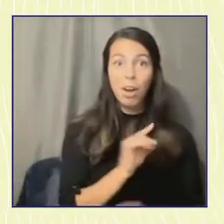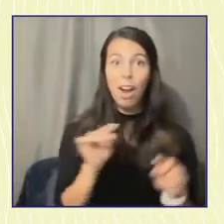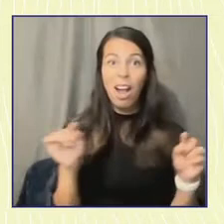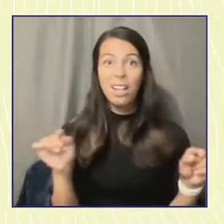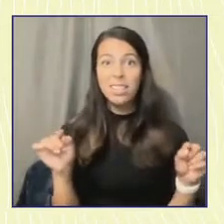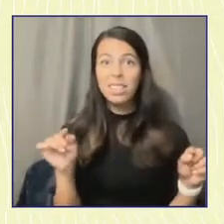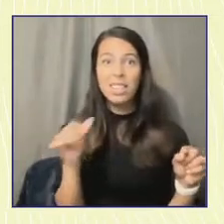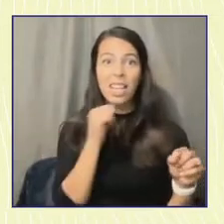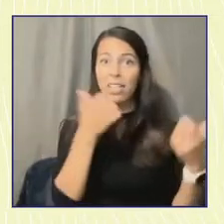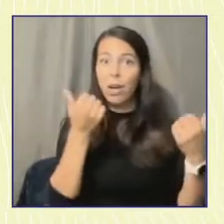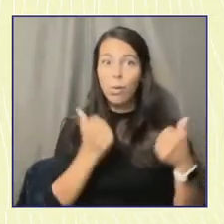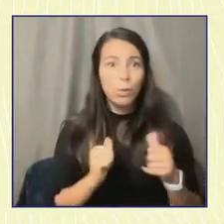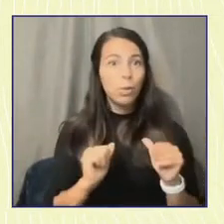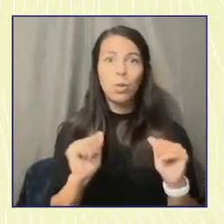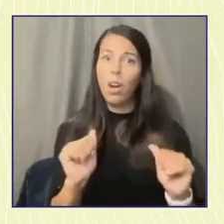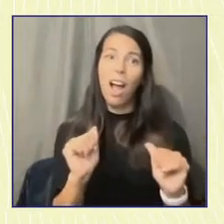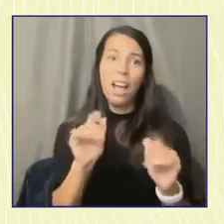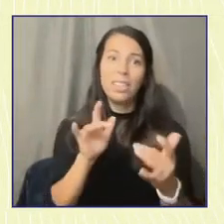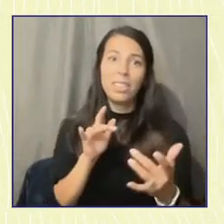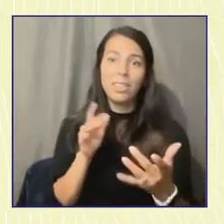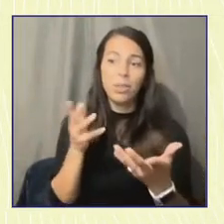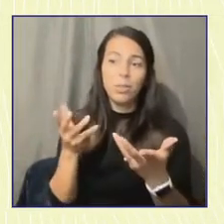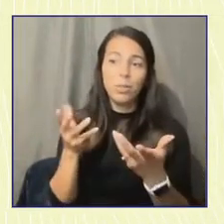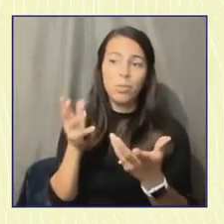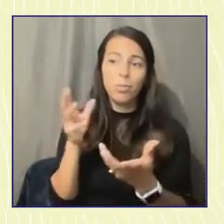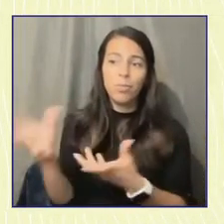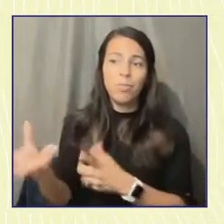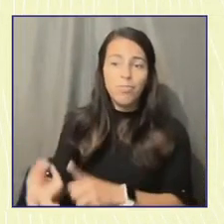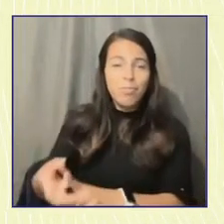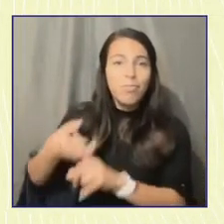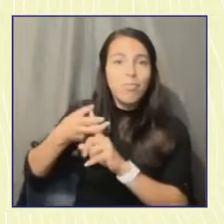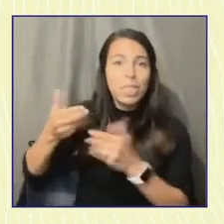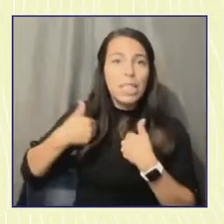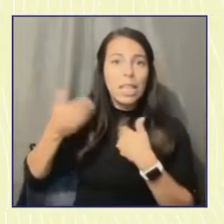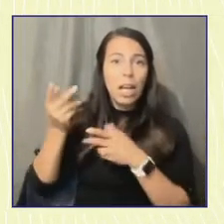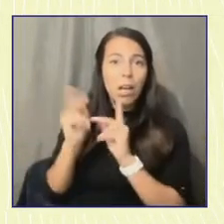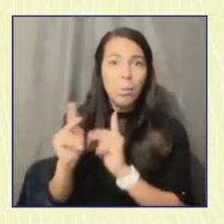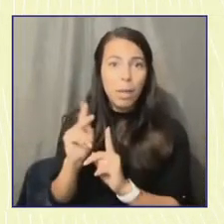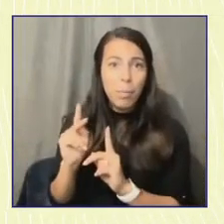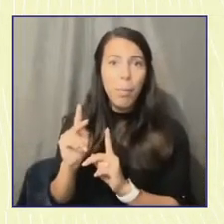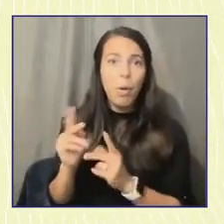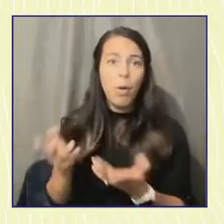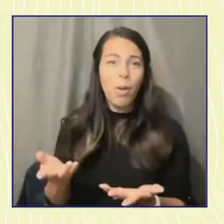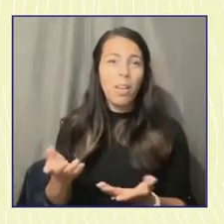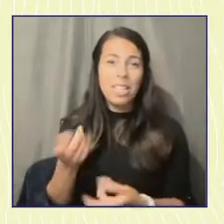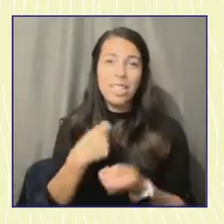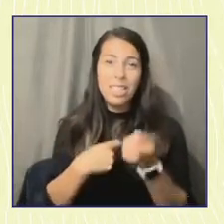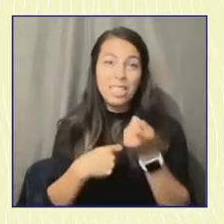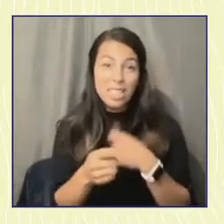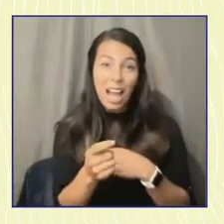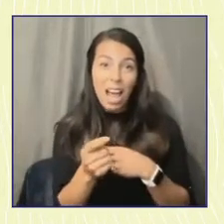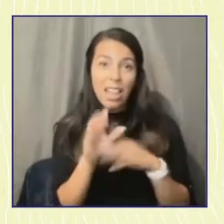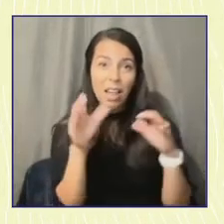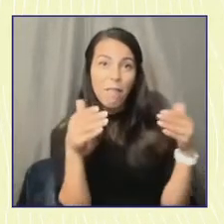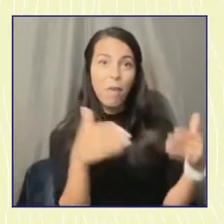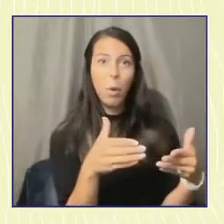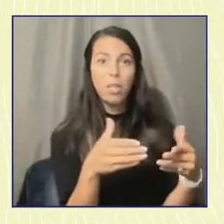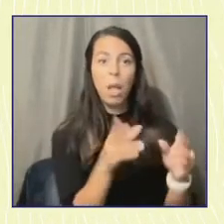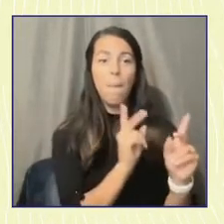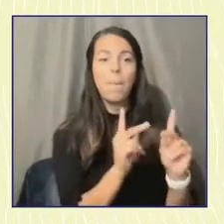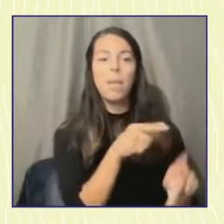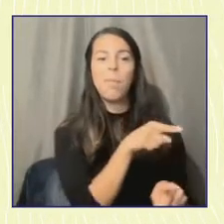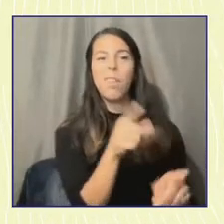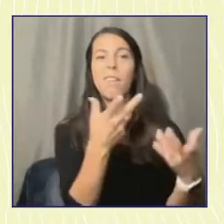to reach out to young people. Instead, they go with likely voters, voters who have voted in the past. It's more